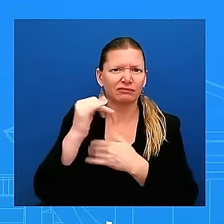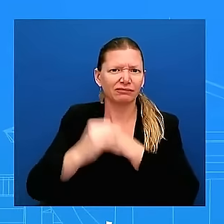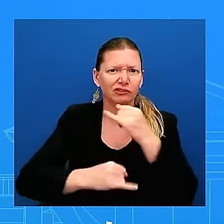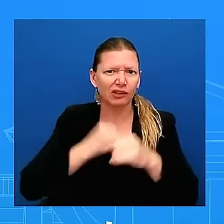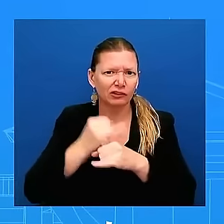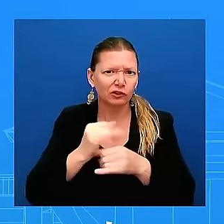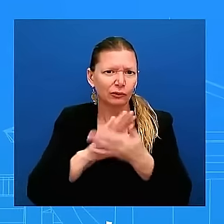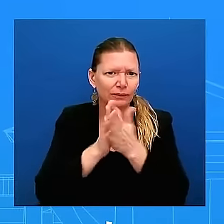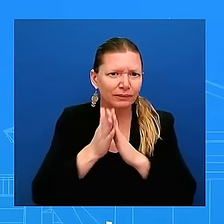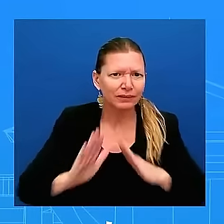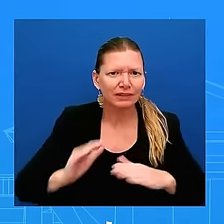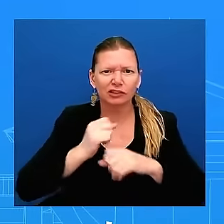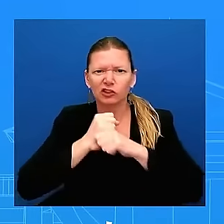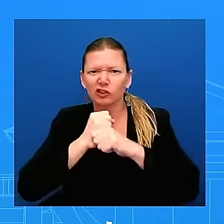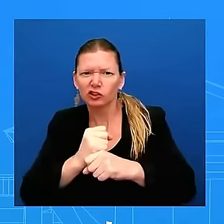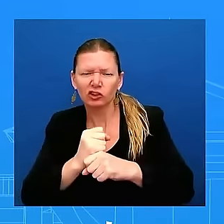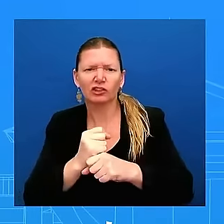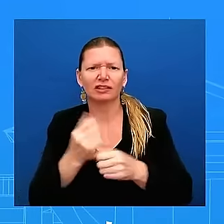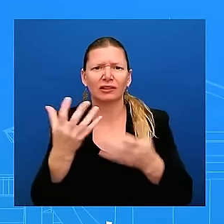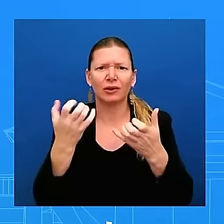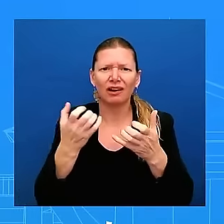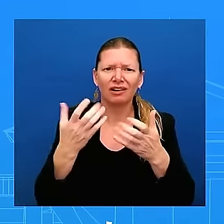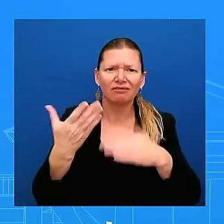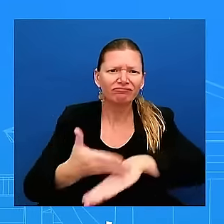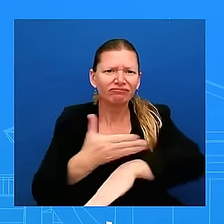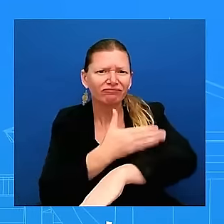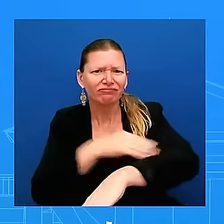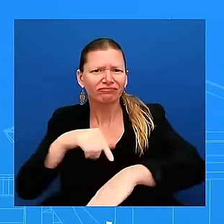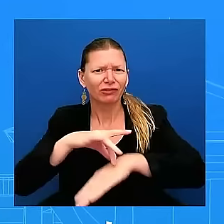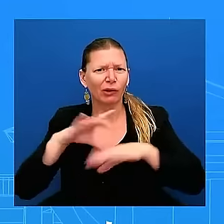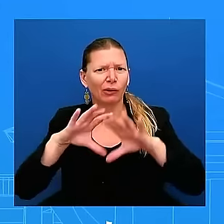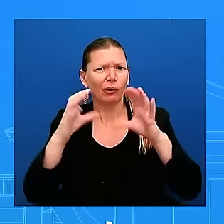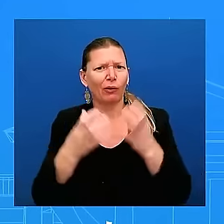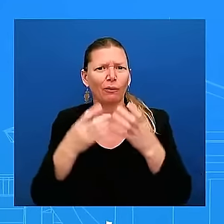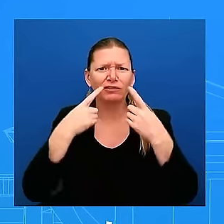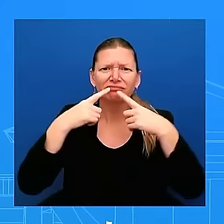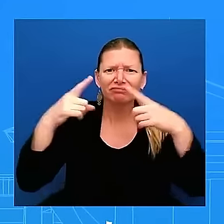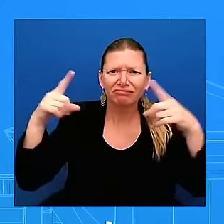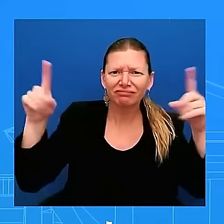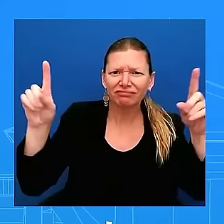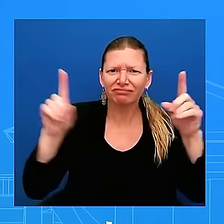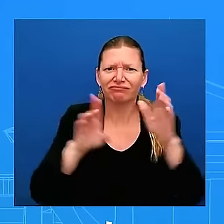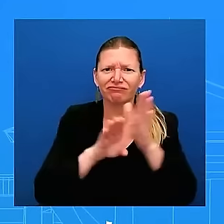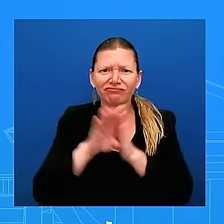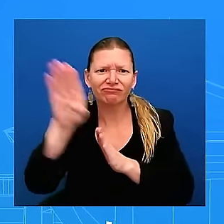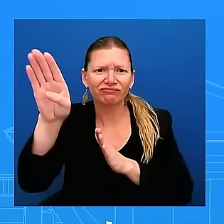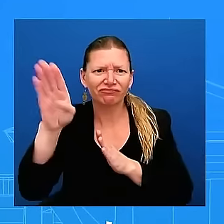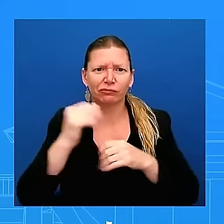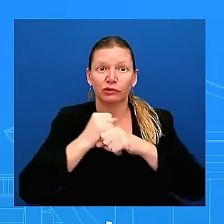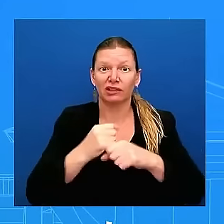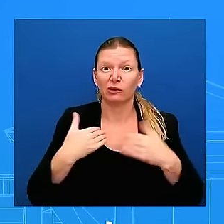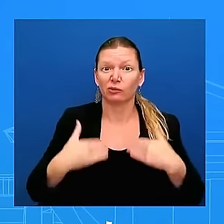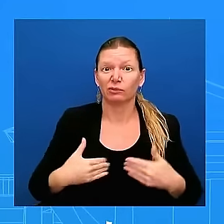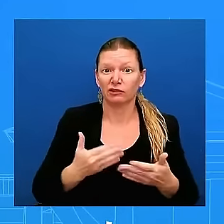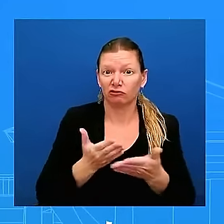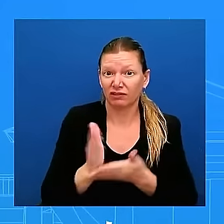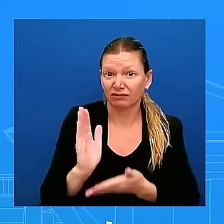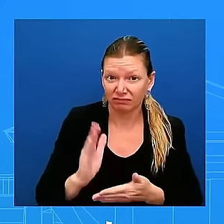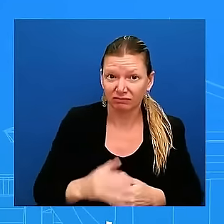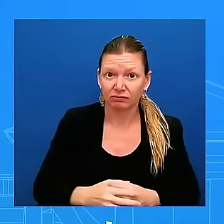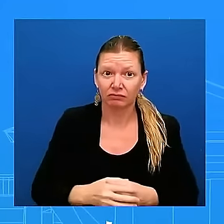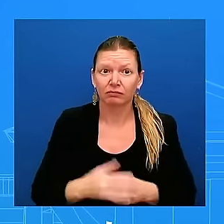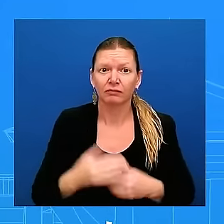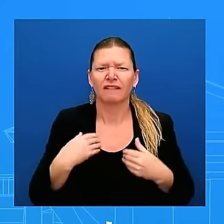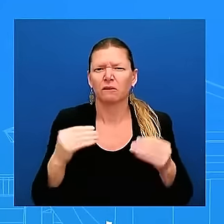human rights we'll have more to share on the president's engagements as unga at unga in the